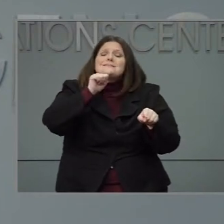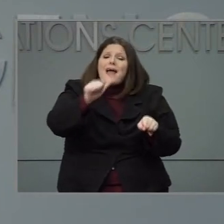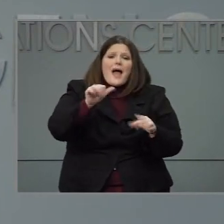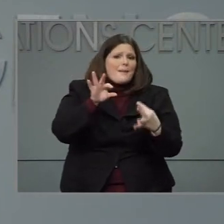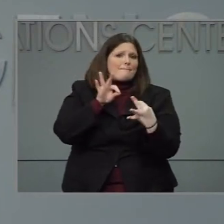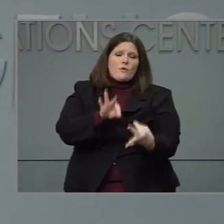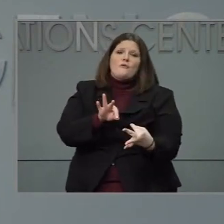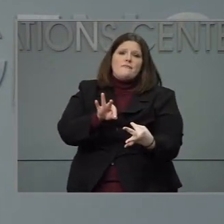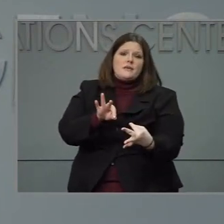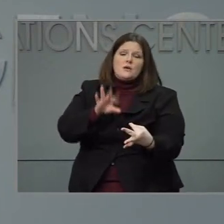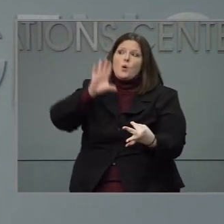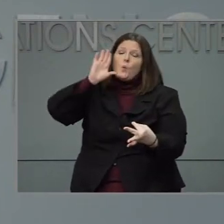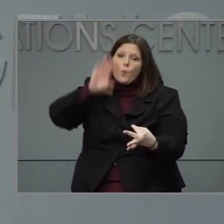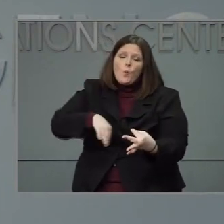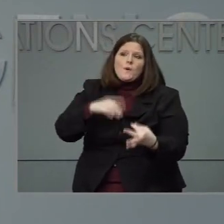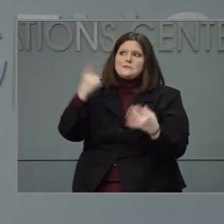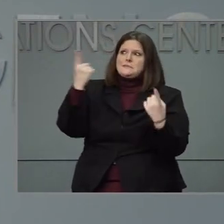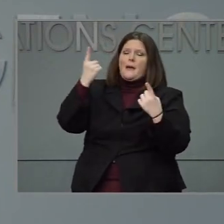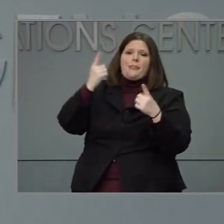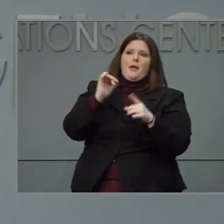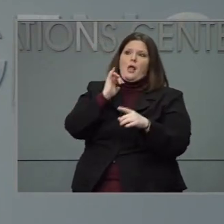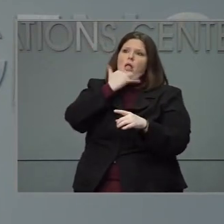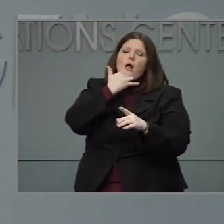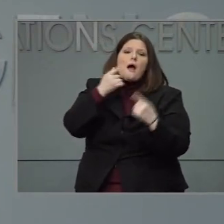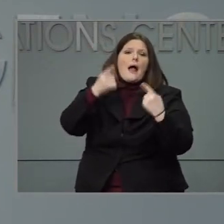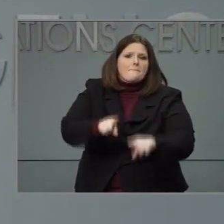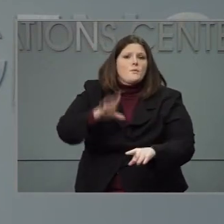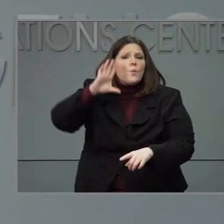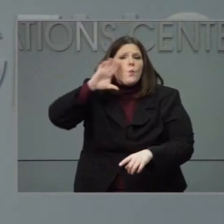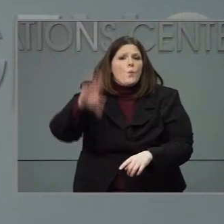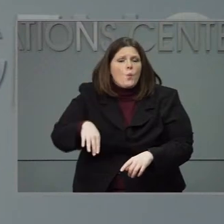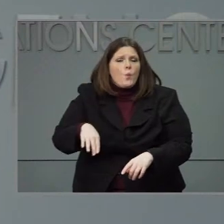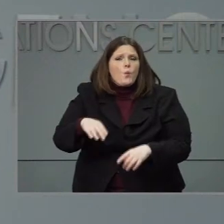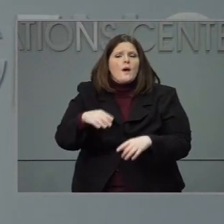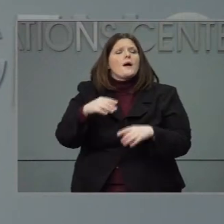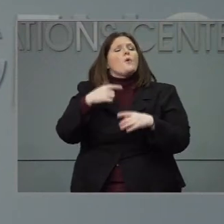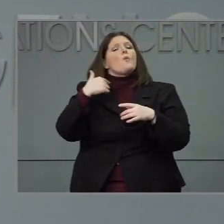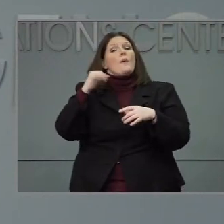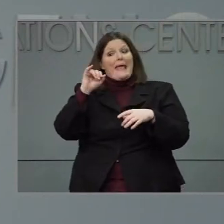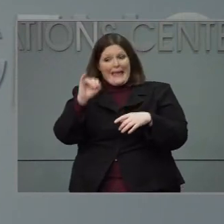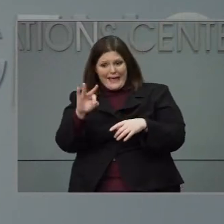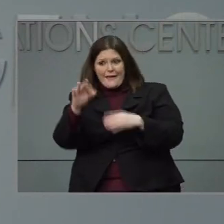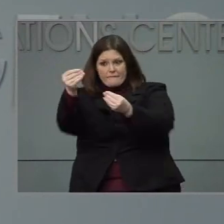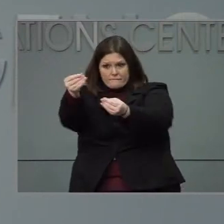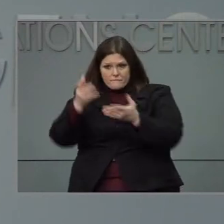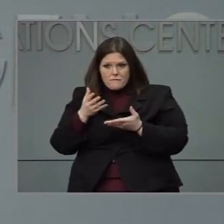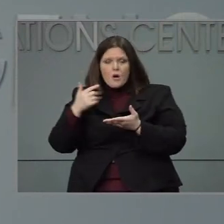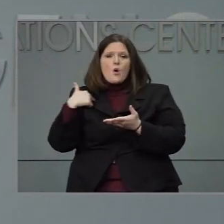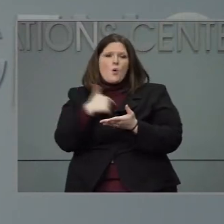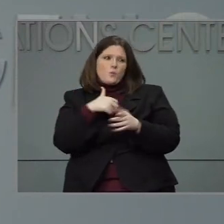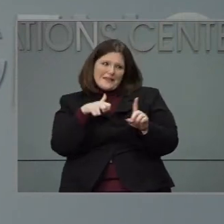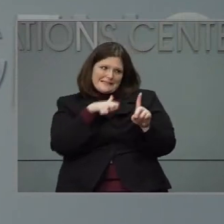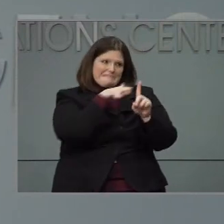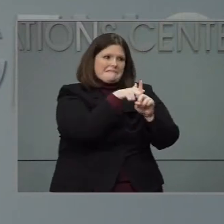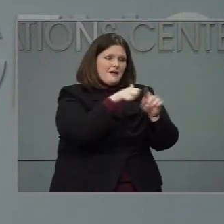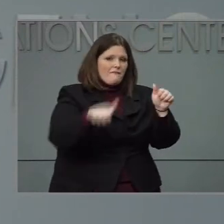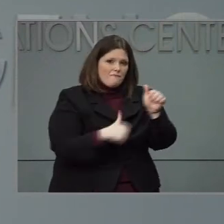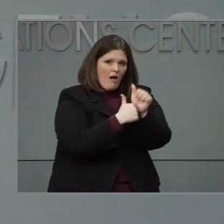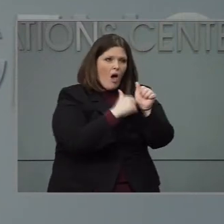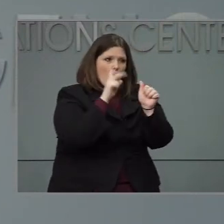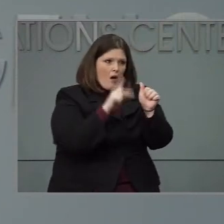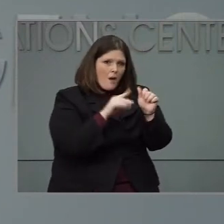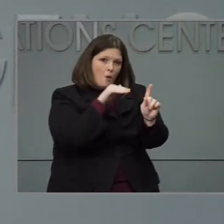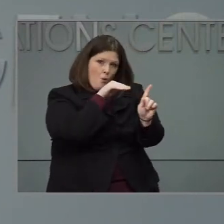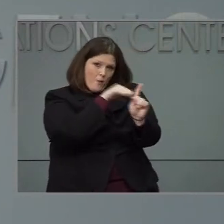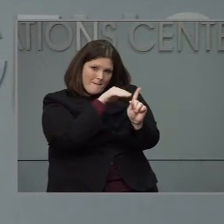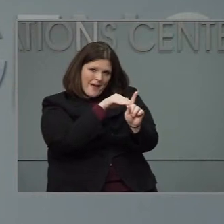things do happen, we make sure to follow up and try to make sure they understand what the guidance was. I think this is exactly why we're trying